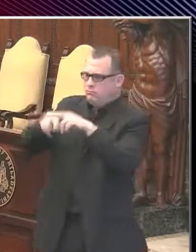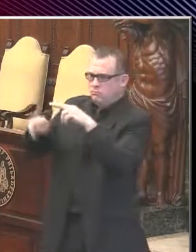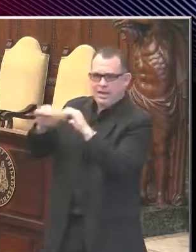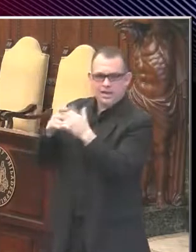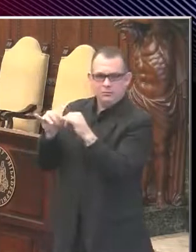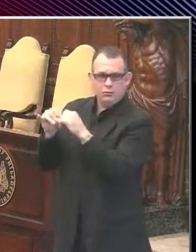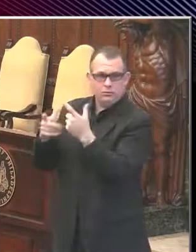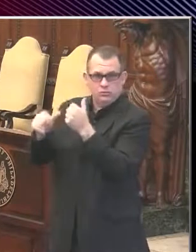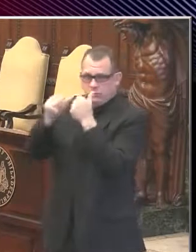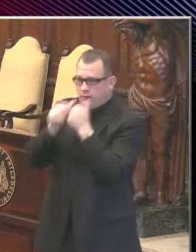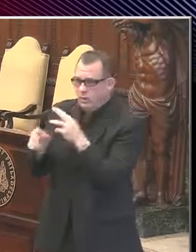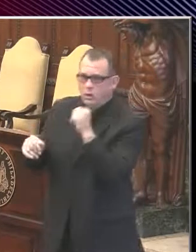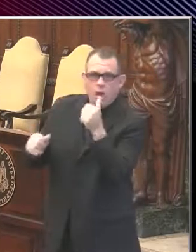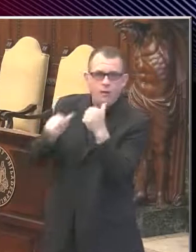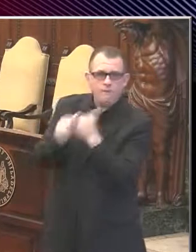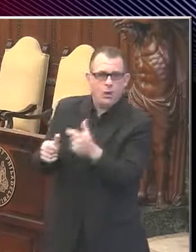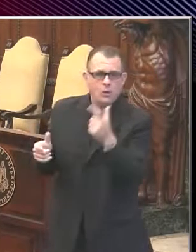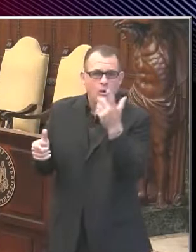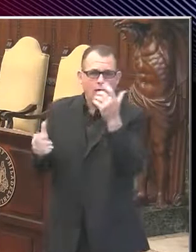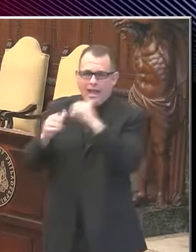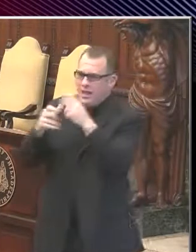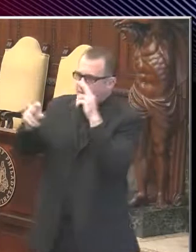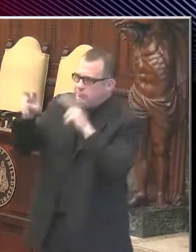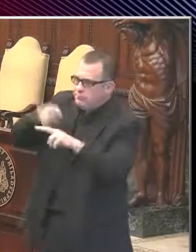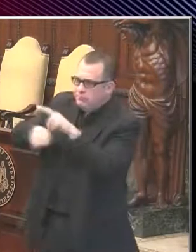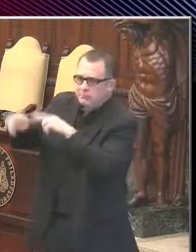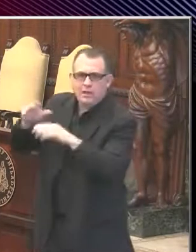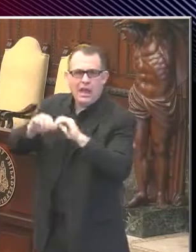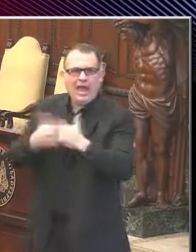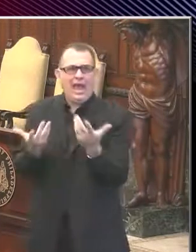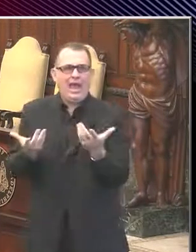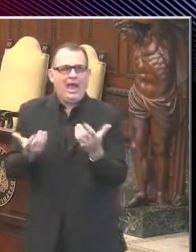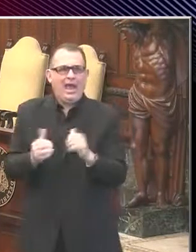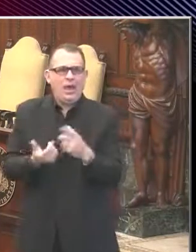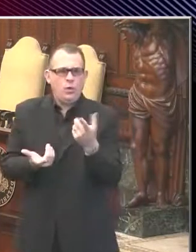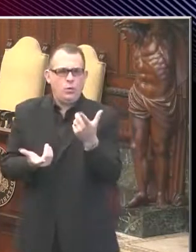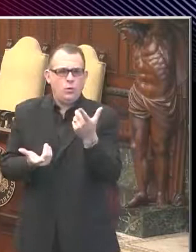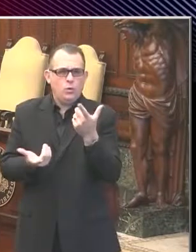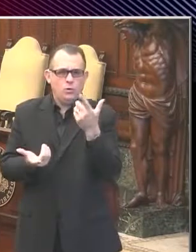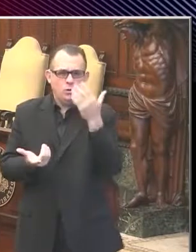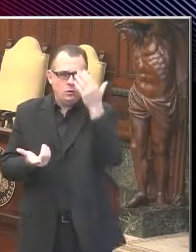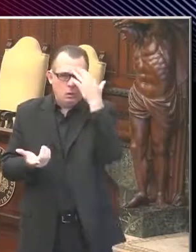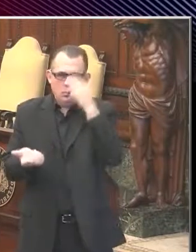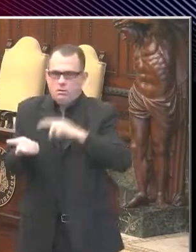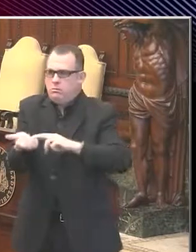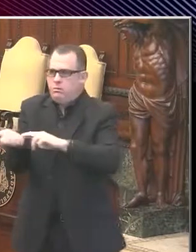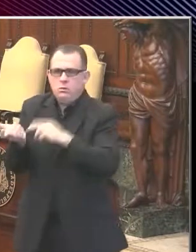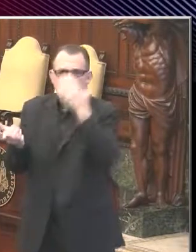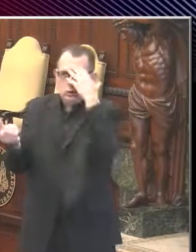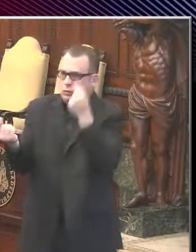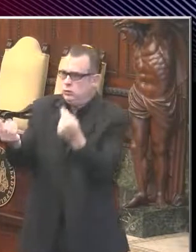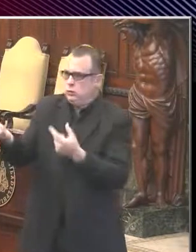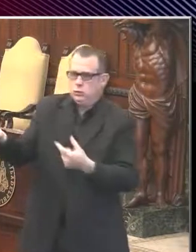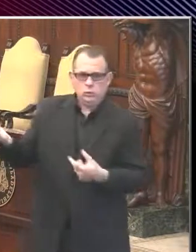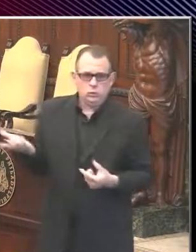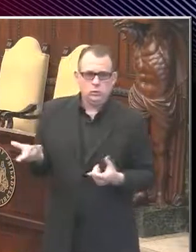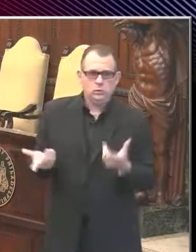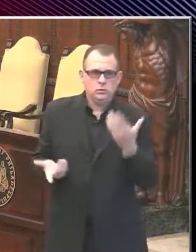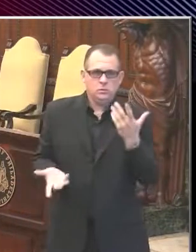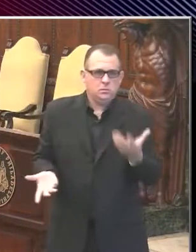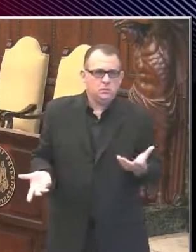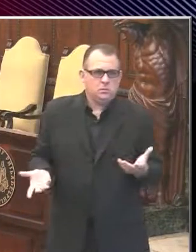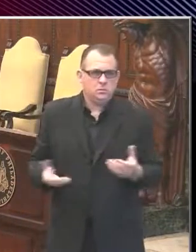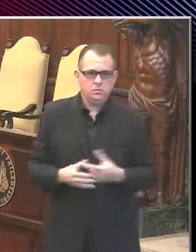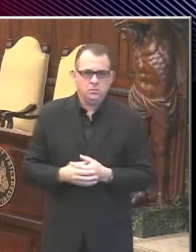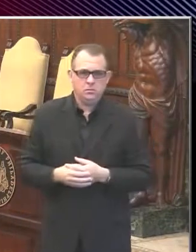is there some way to do that just to make sure that they're trying to contain this, this virus as much as possible? Yeah, we're accessing